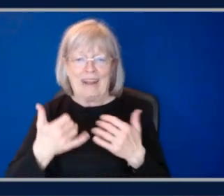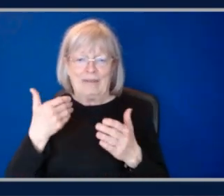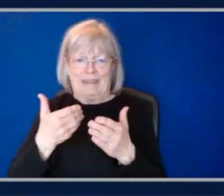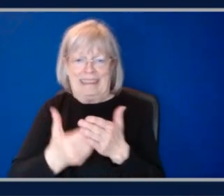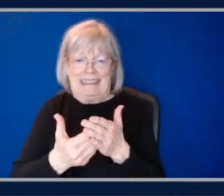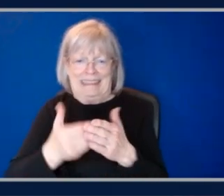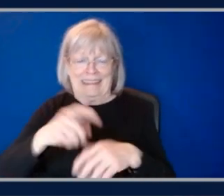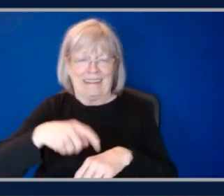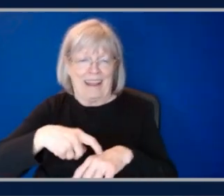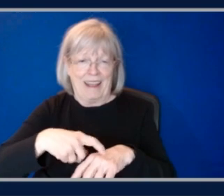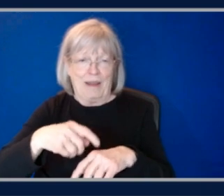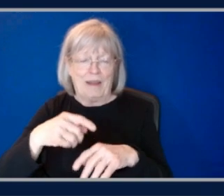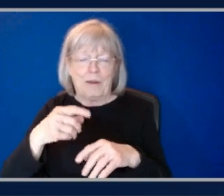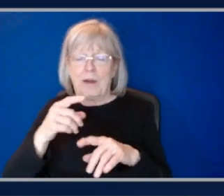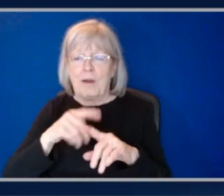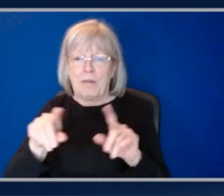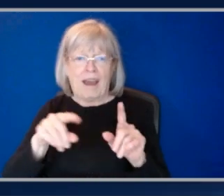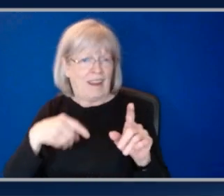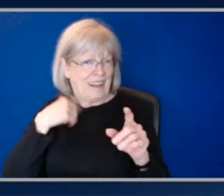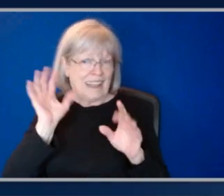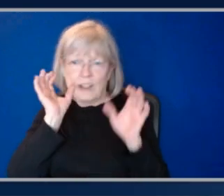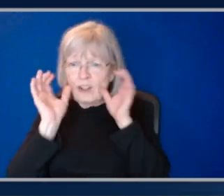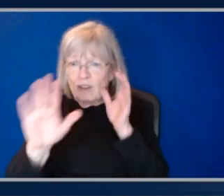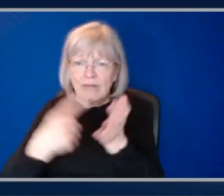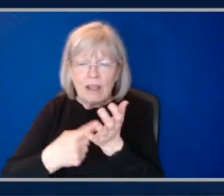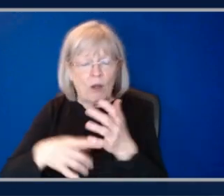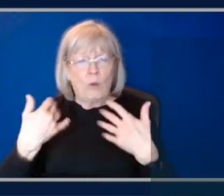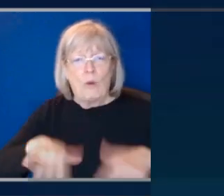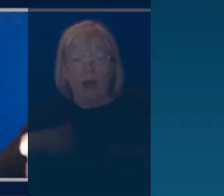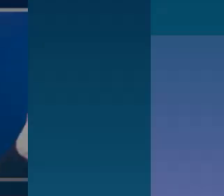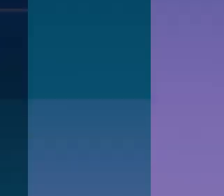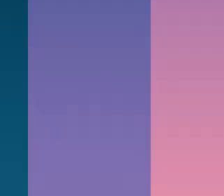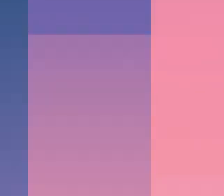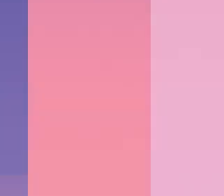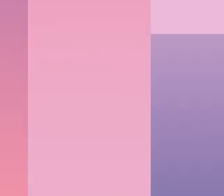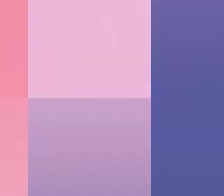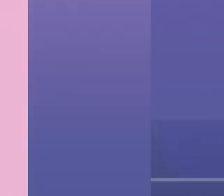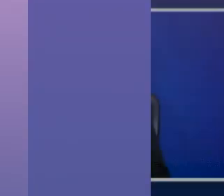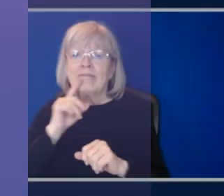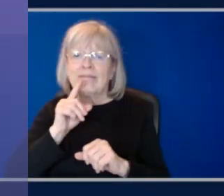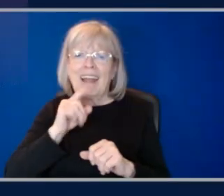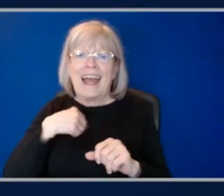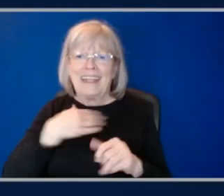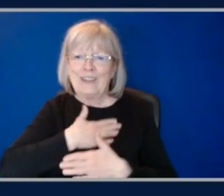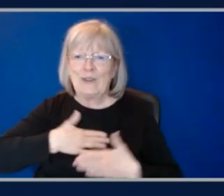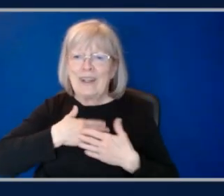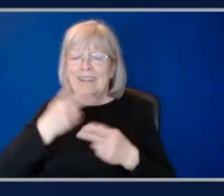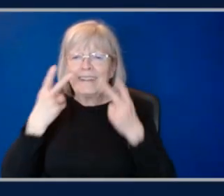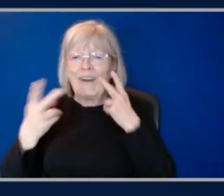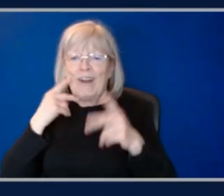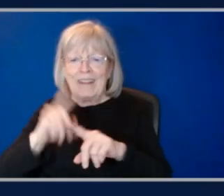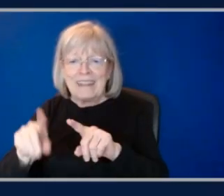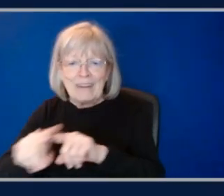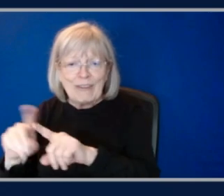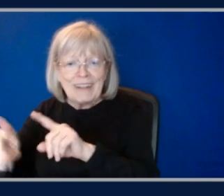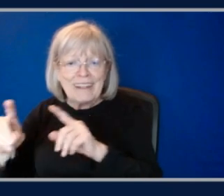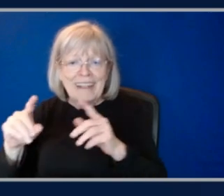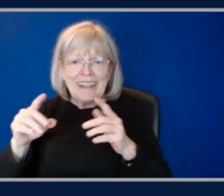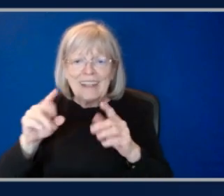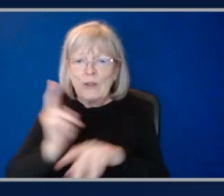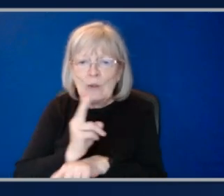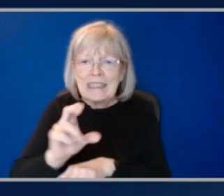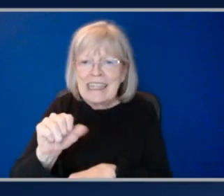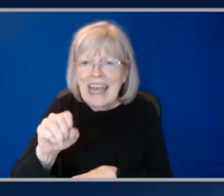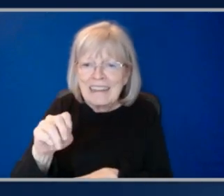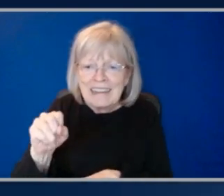but this, this has been incredible. It is truly, uh, I really enjoyed seeing all of the different use cases that you, you showed us here for a thank you